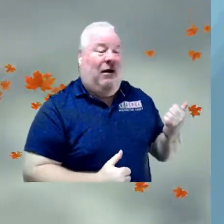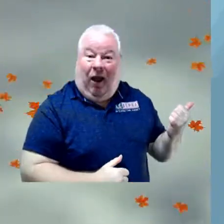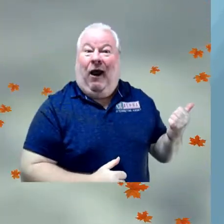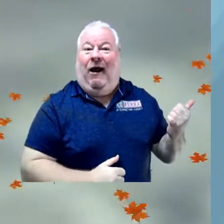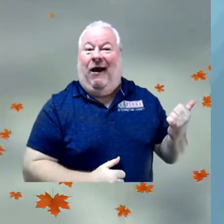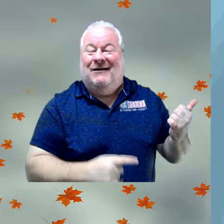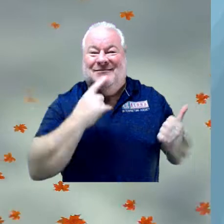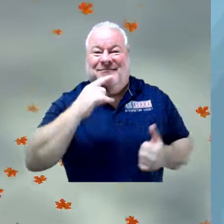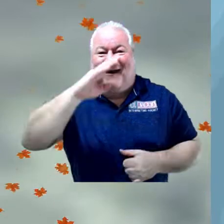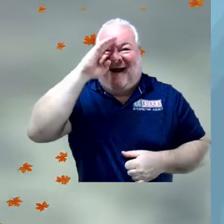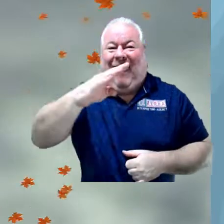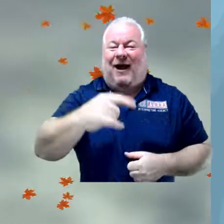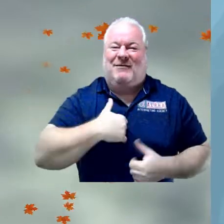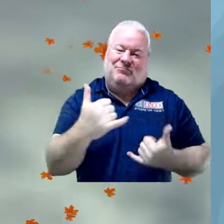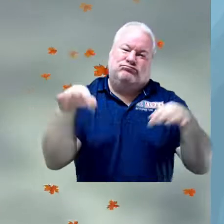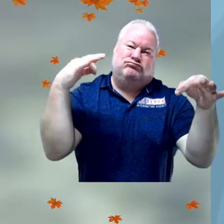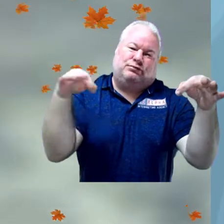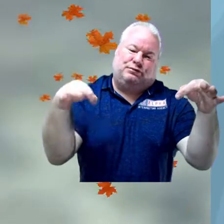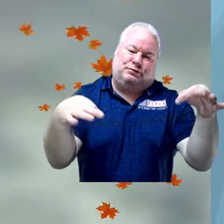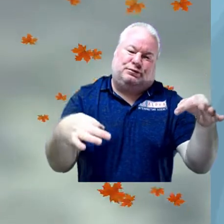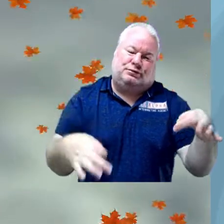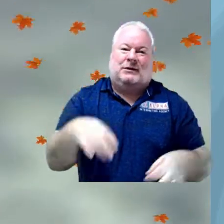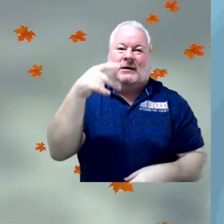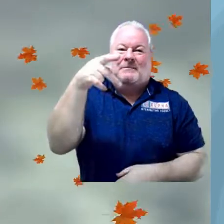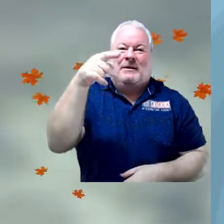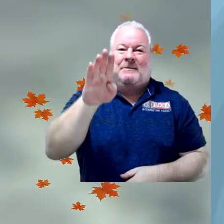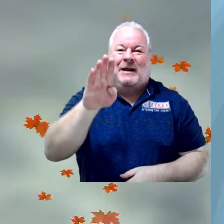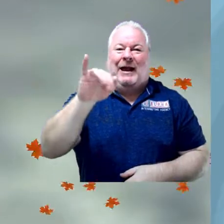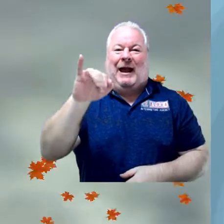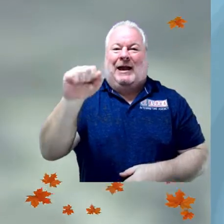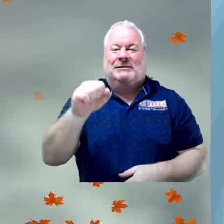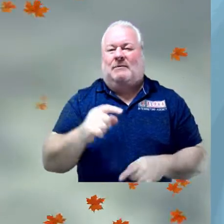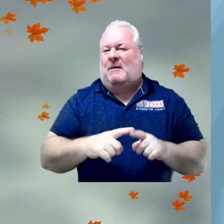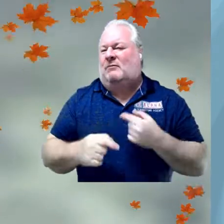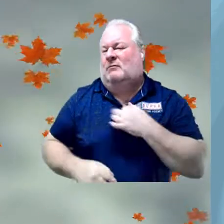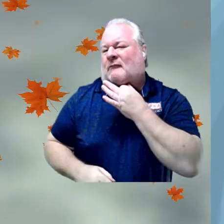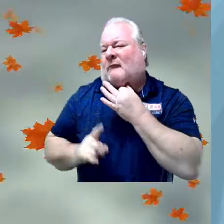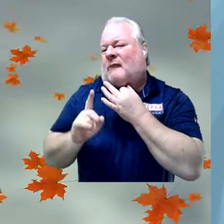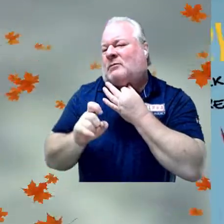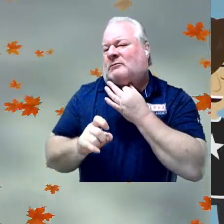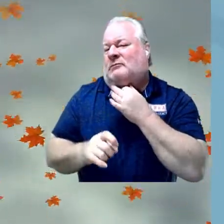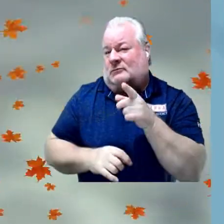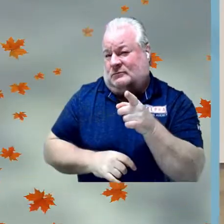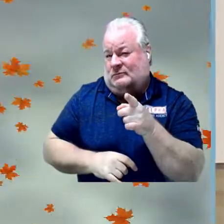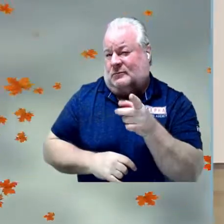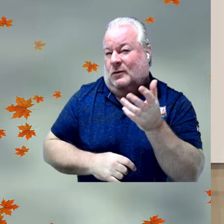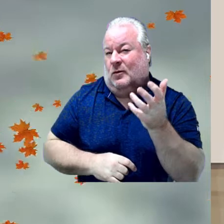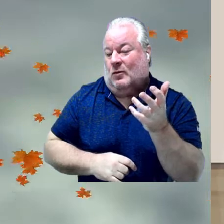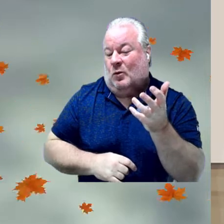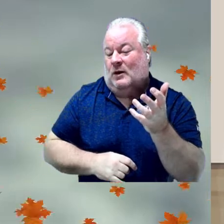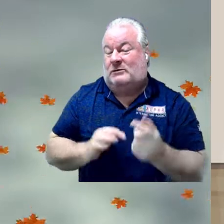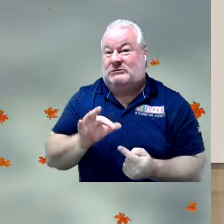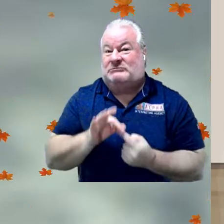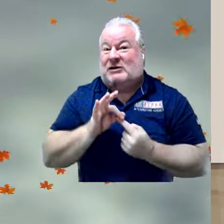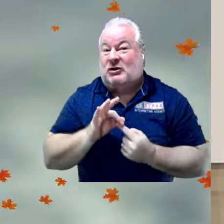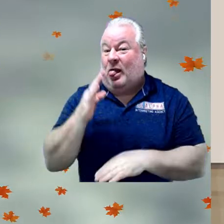Hi everyone! I'm here to talk to you about PBIS Rewards. But first, I have a few questions for you. How would you like to get your